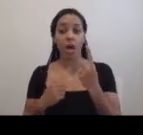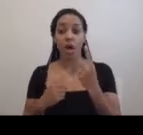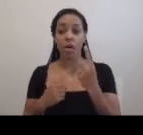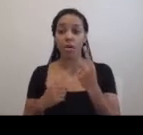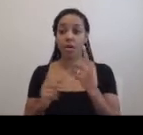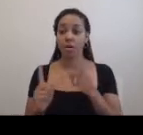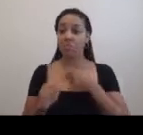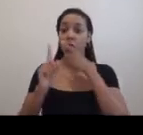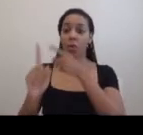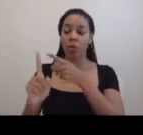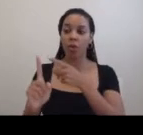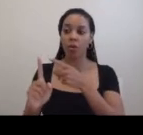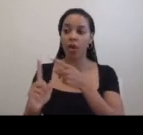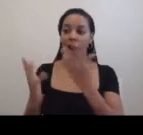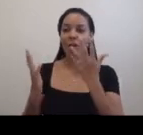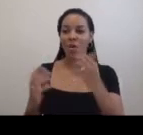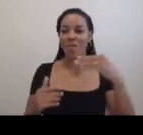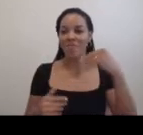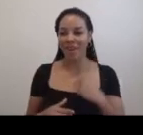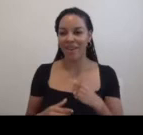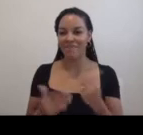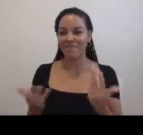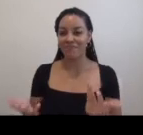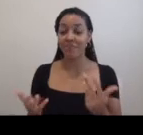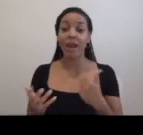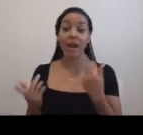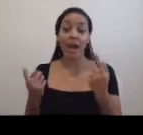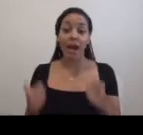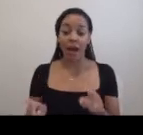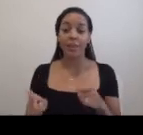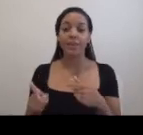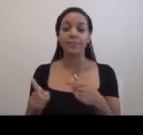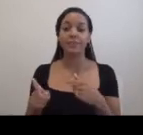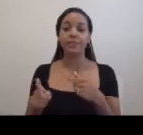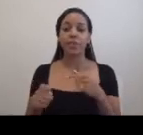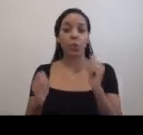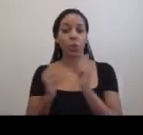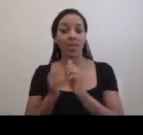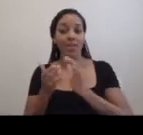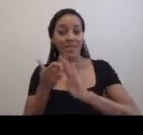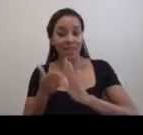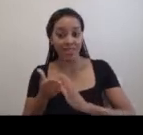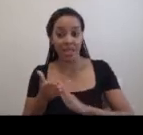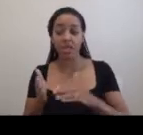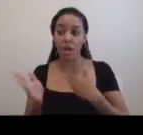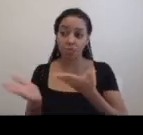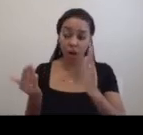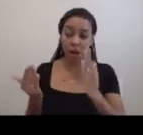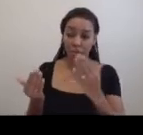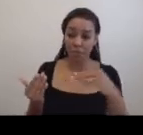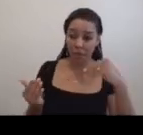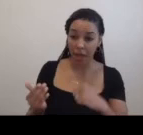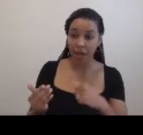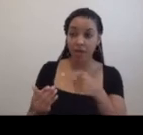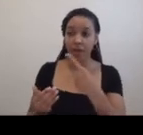to get paid. When I brought this up inside of sanitation, the sanitation people said to me,